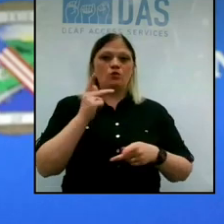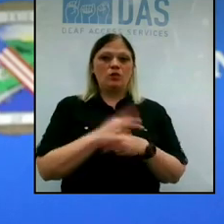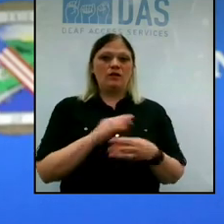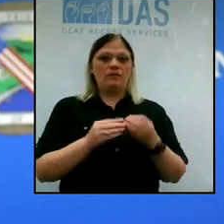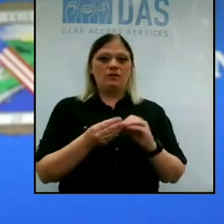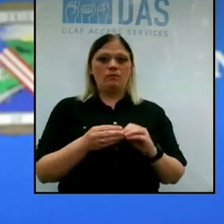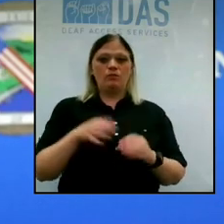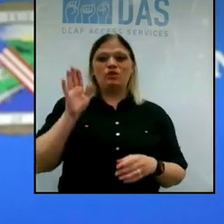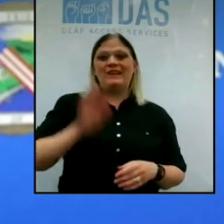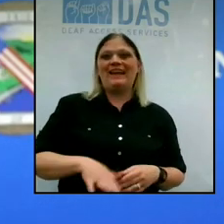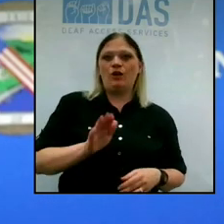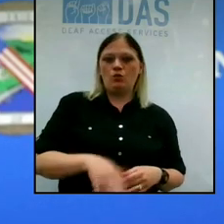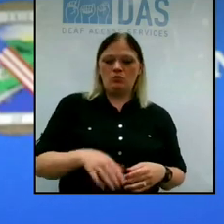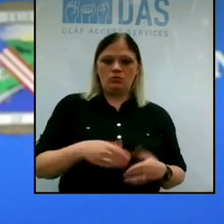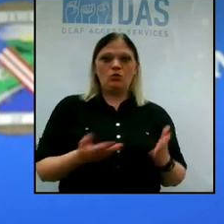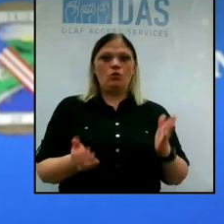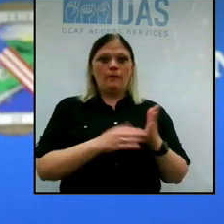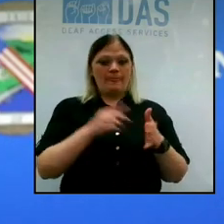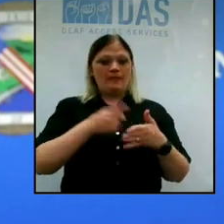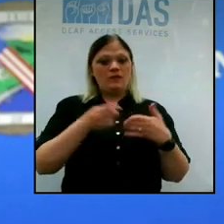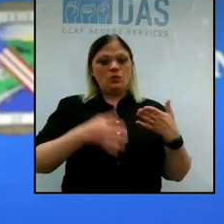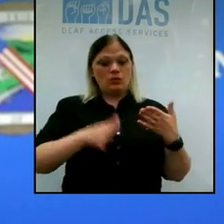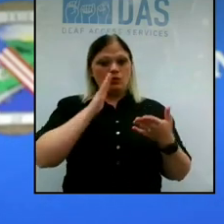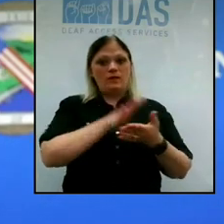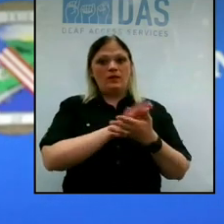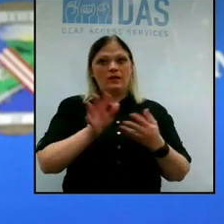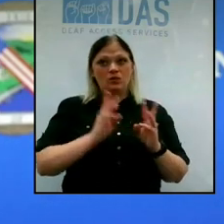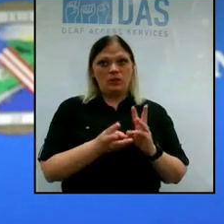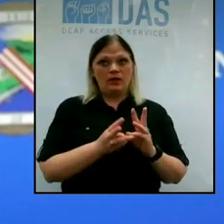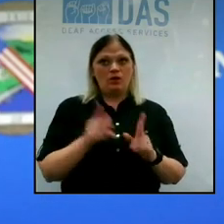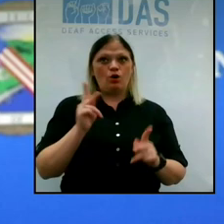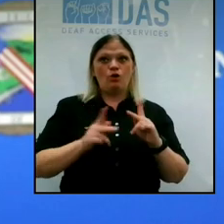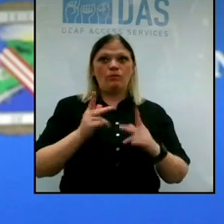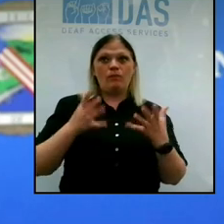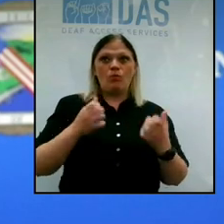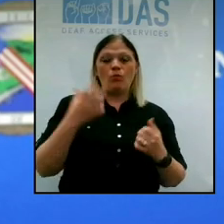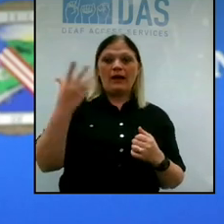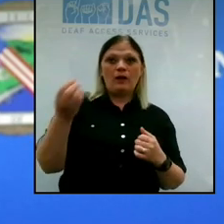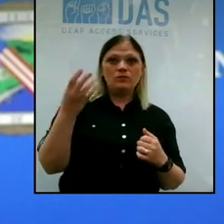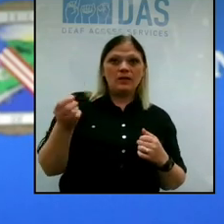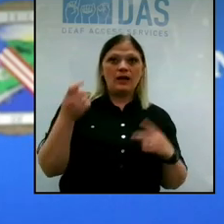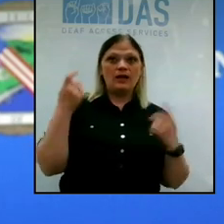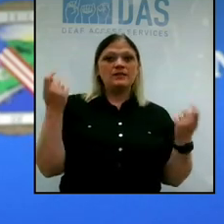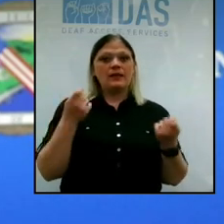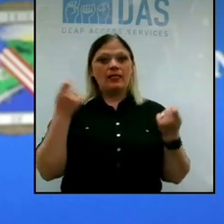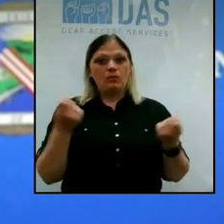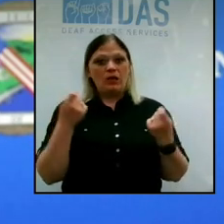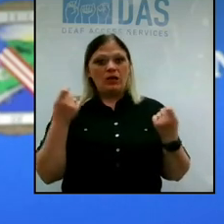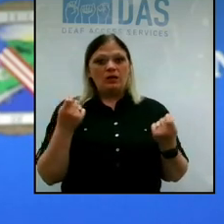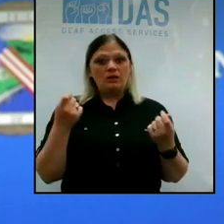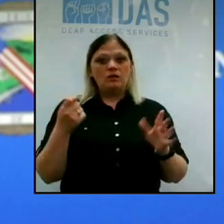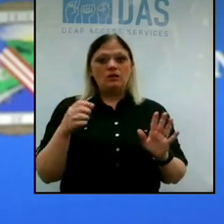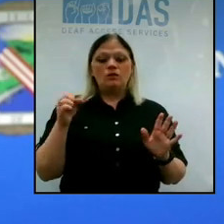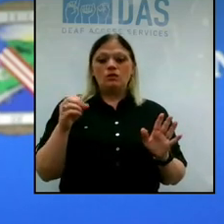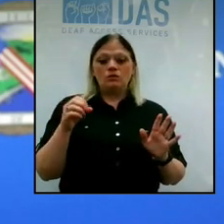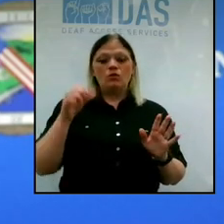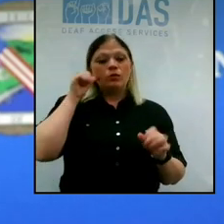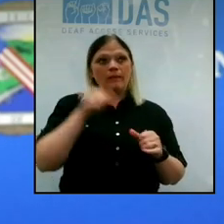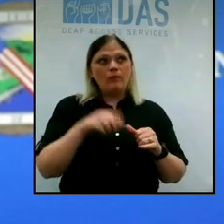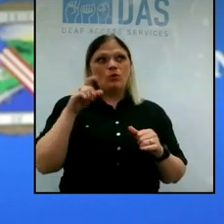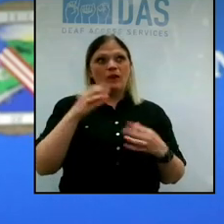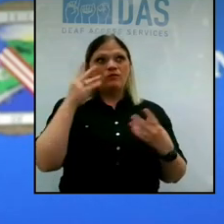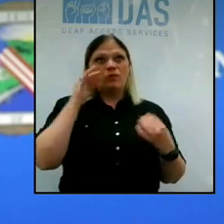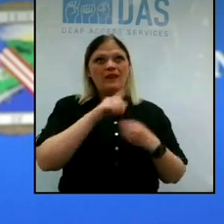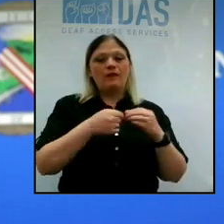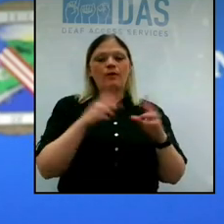down. So, again, this weekend, it's going to be nice weather. People are going to want to go outside and celebrate. So we have to remember, we have to think about